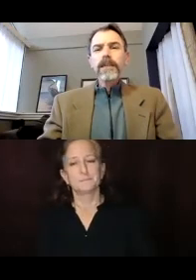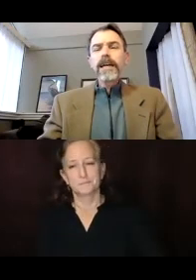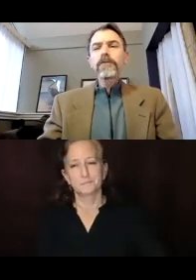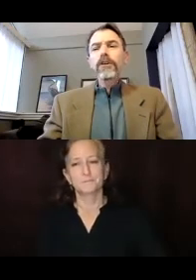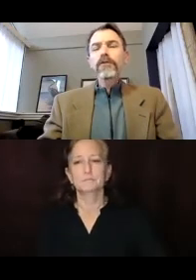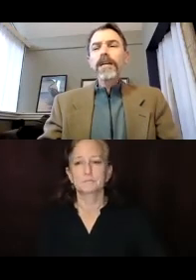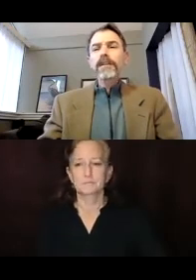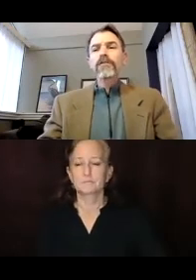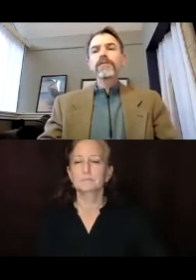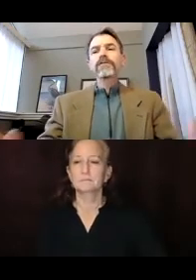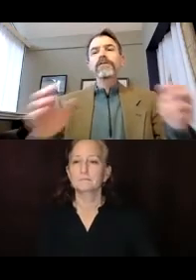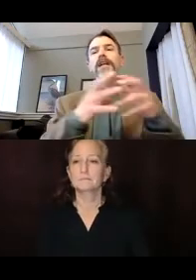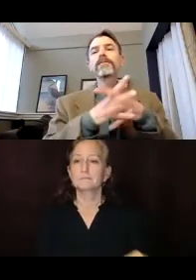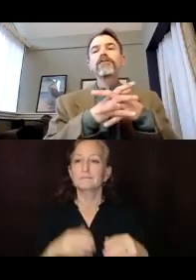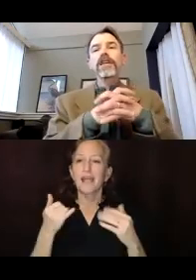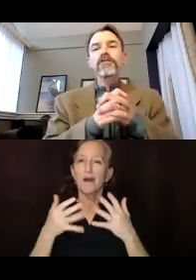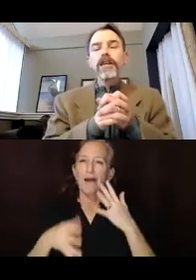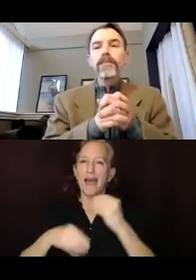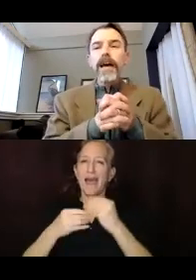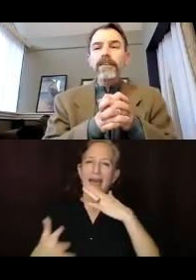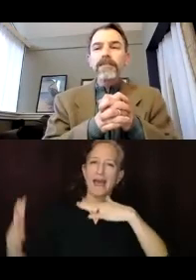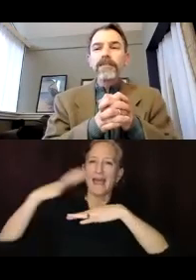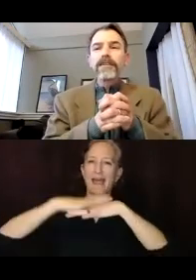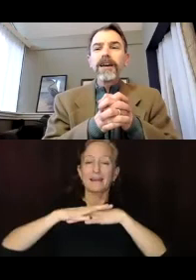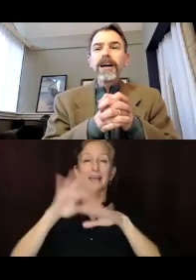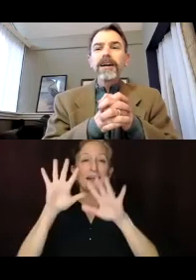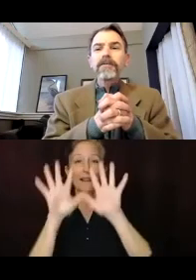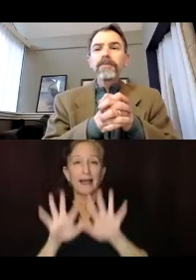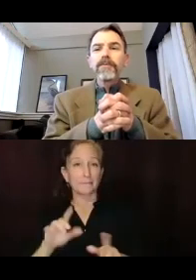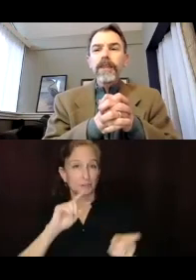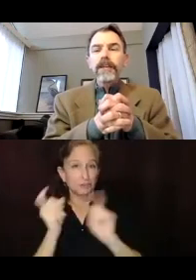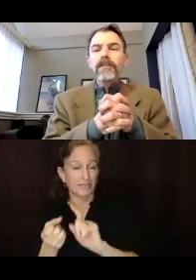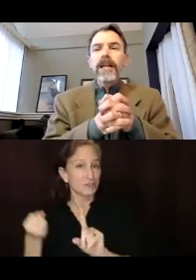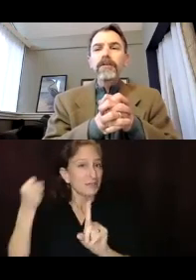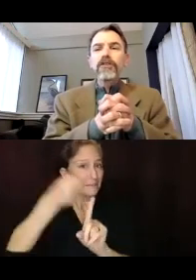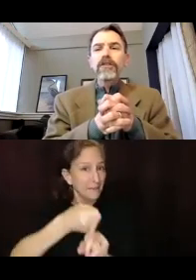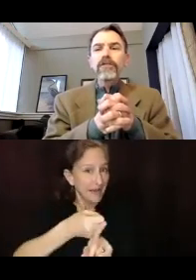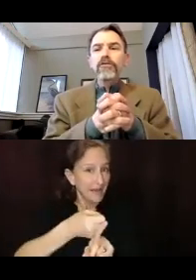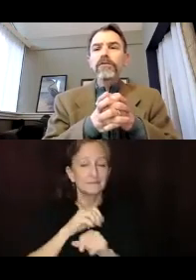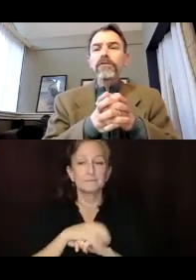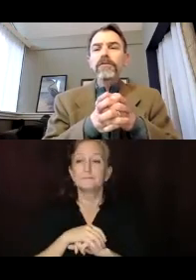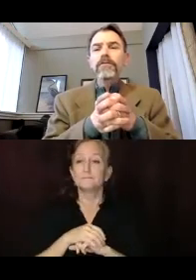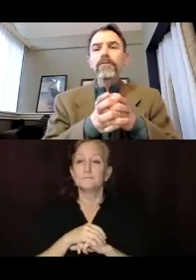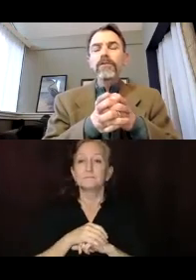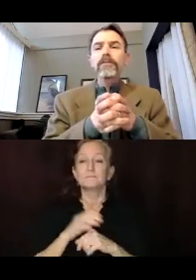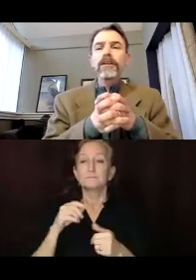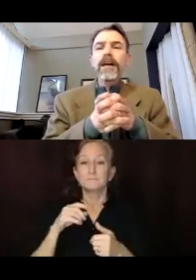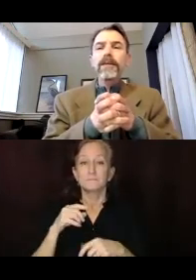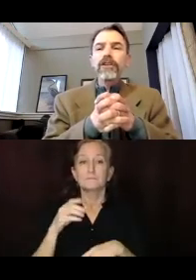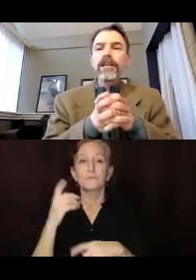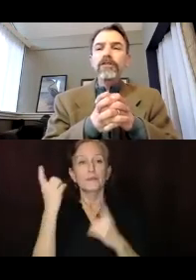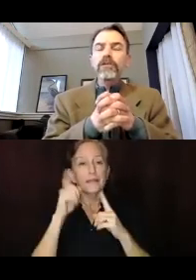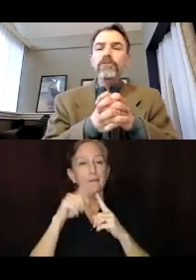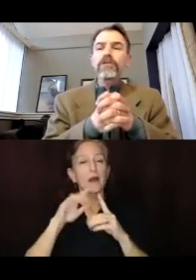And now if we overlay sort of climate change impacts, um, and this is climate change, social, we're thinking about